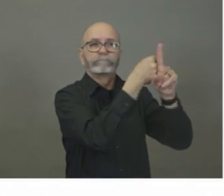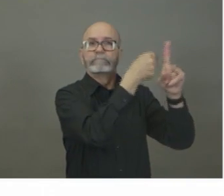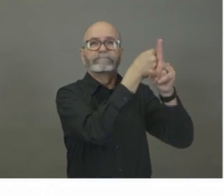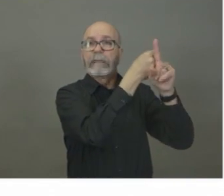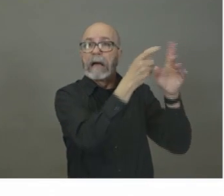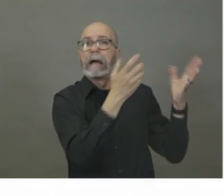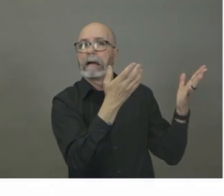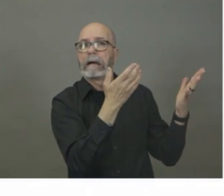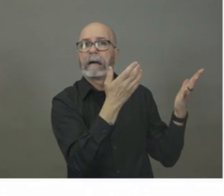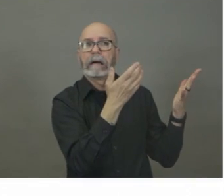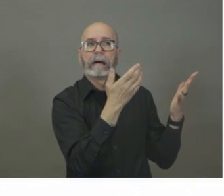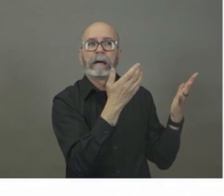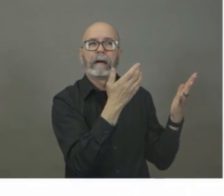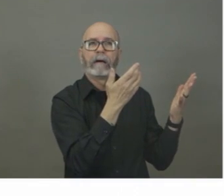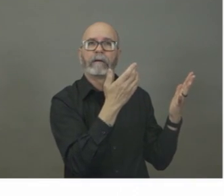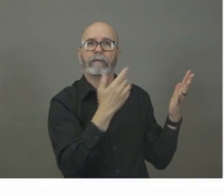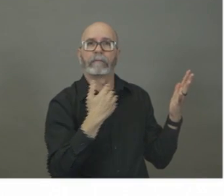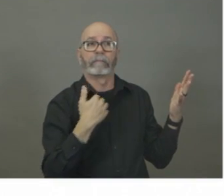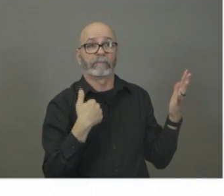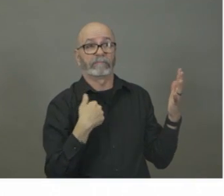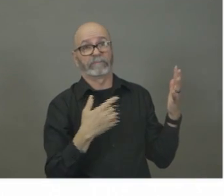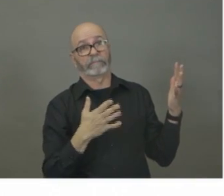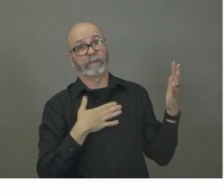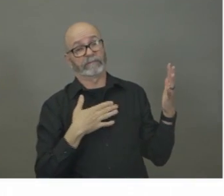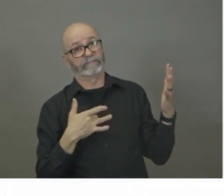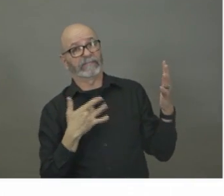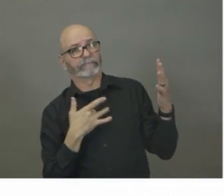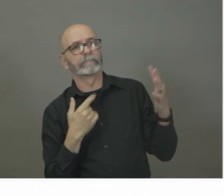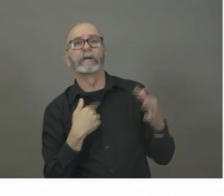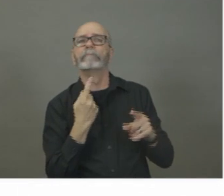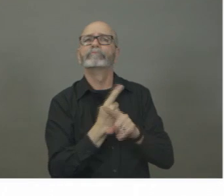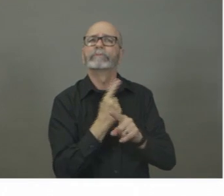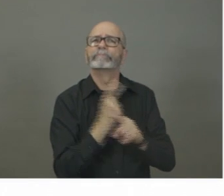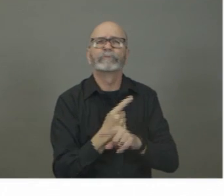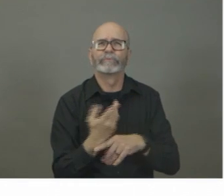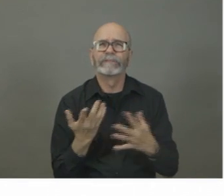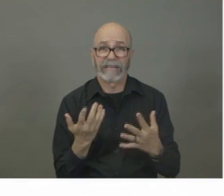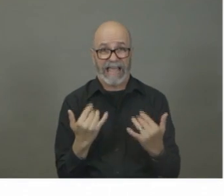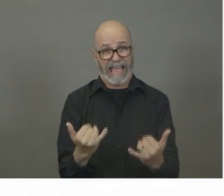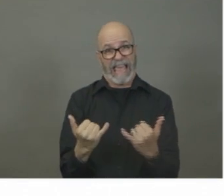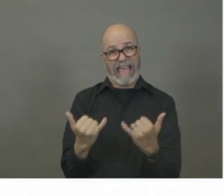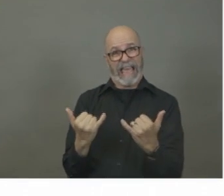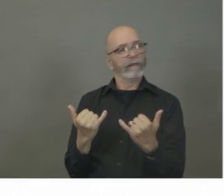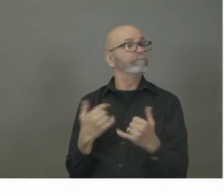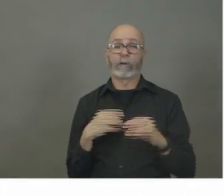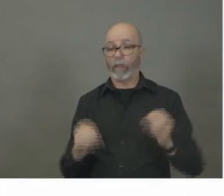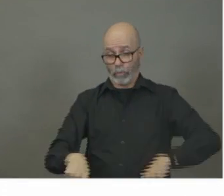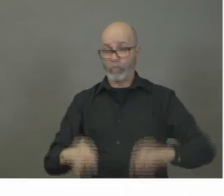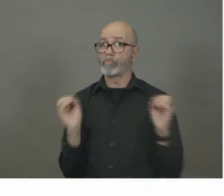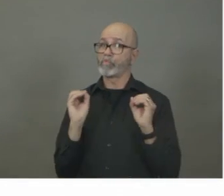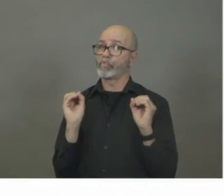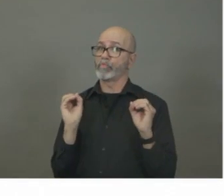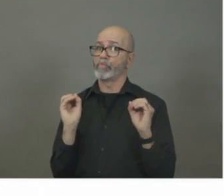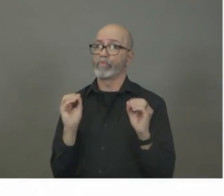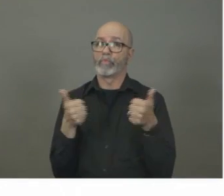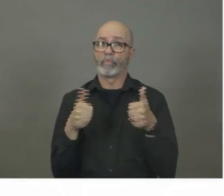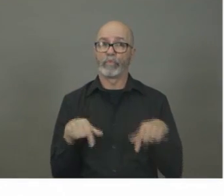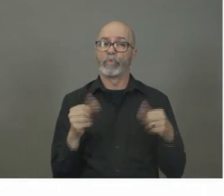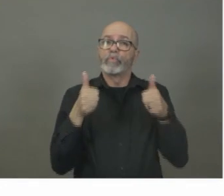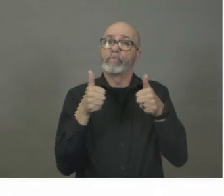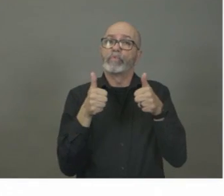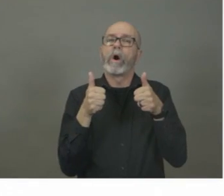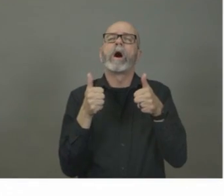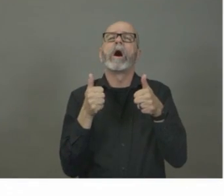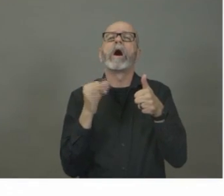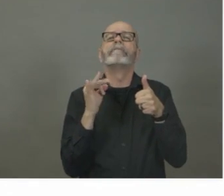it's the entirely appropriate measure given we do not have any disease today. All of these measures we fully recognize have significant